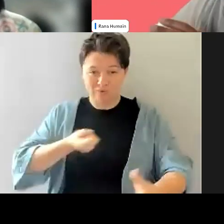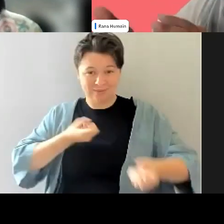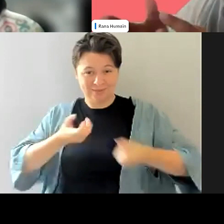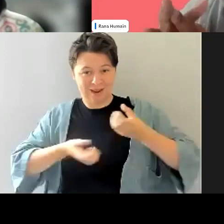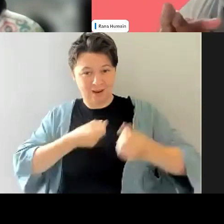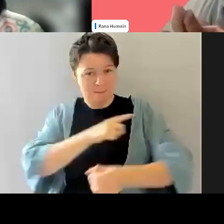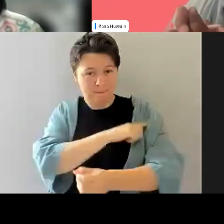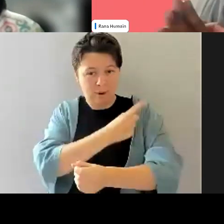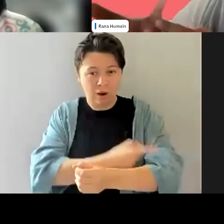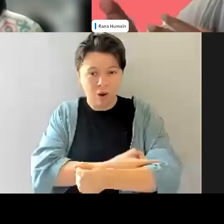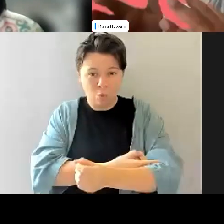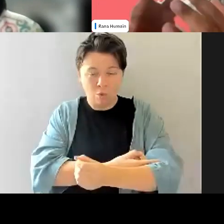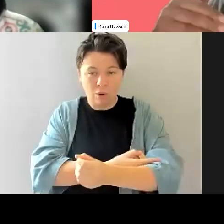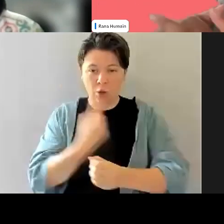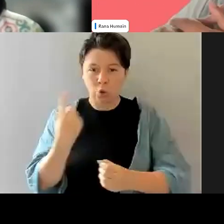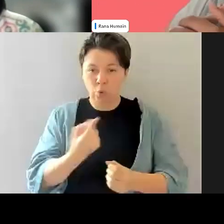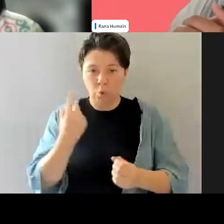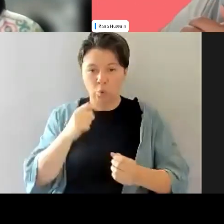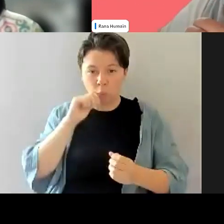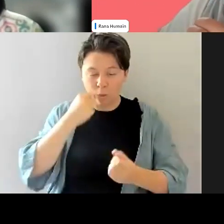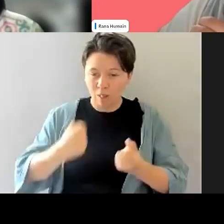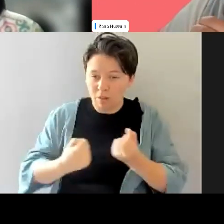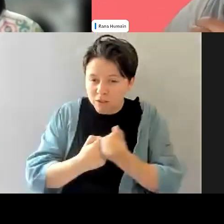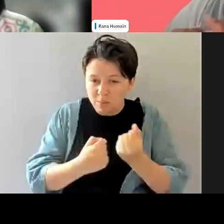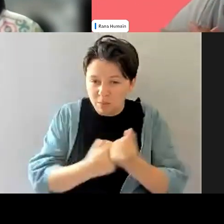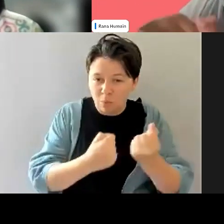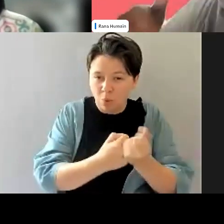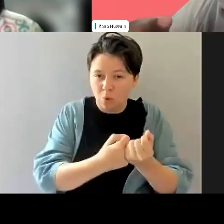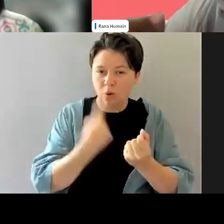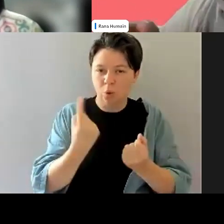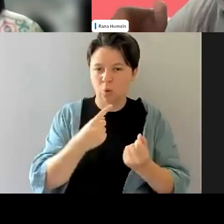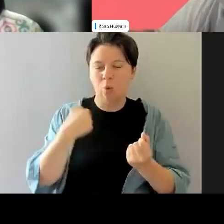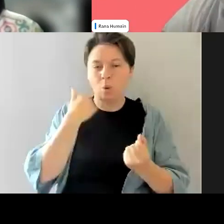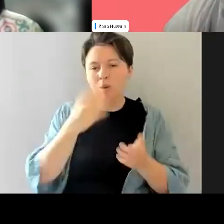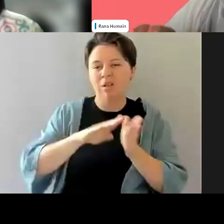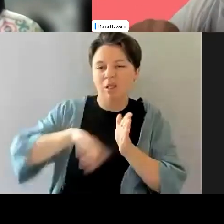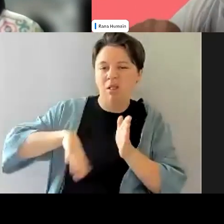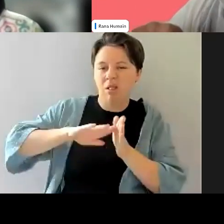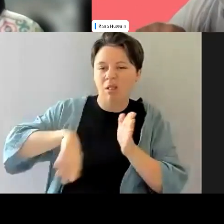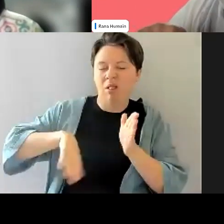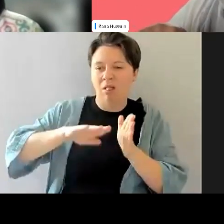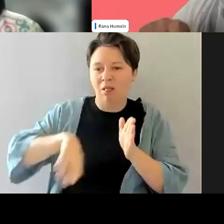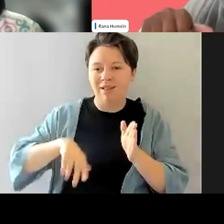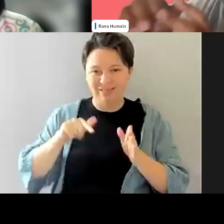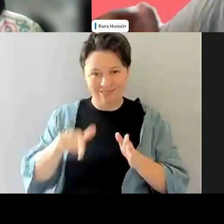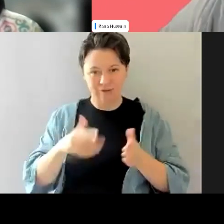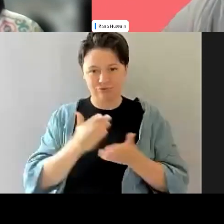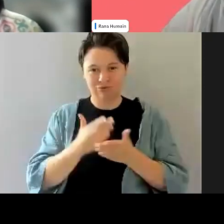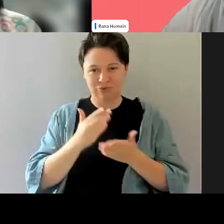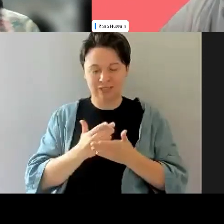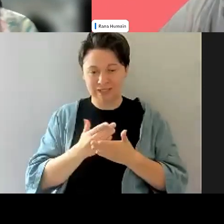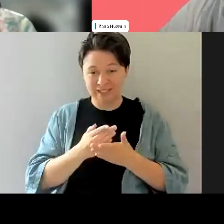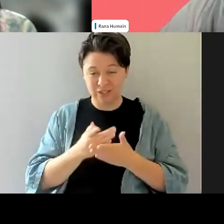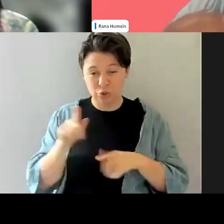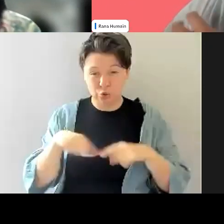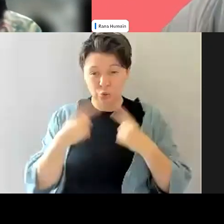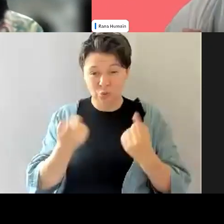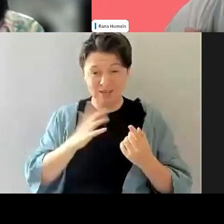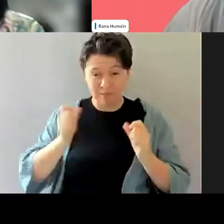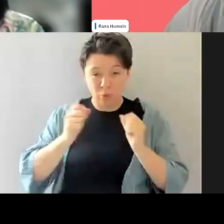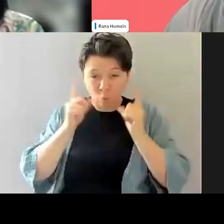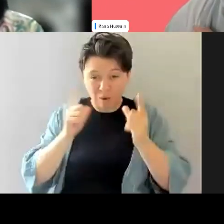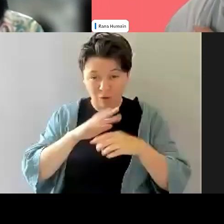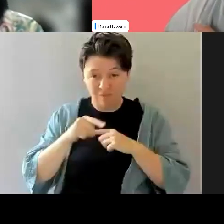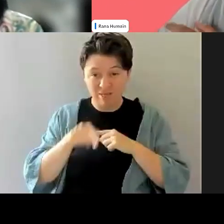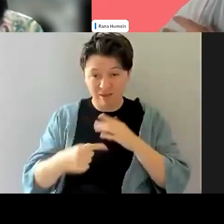who gets a leg up or a hand up. And so I think that's, that's the game, you know, being vigilant about that. And, you know, we've